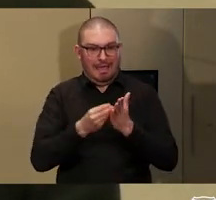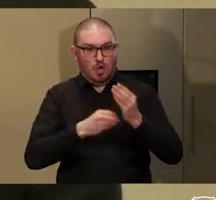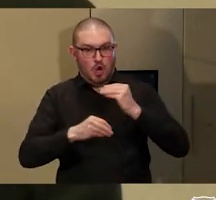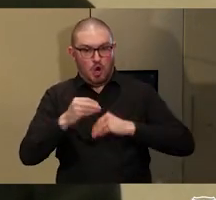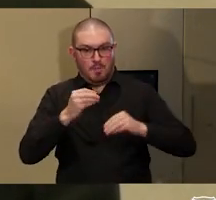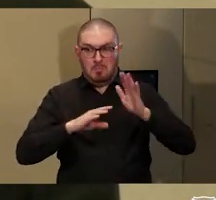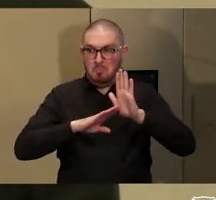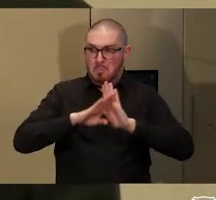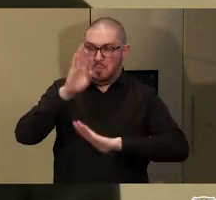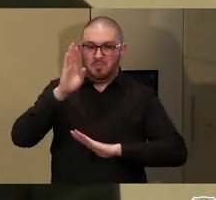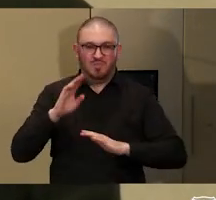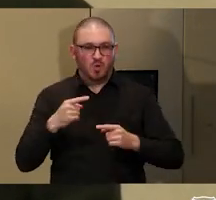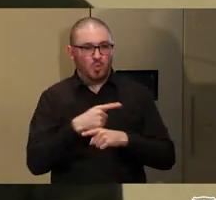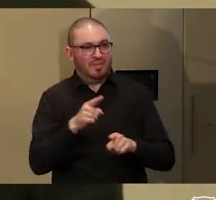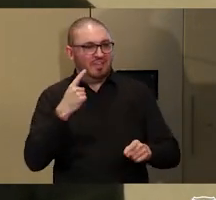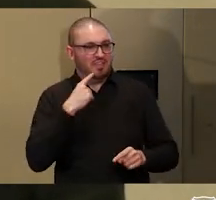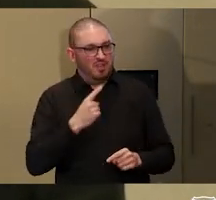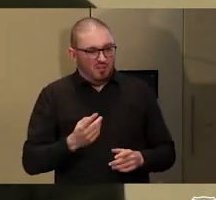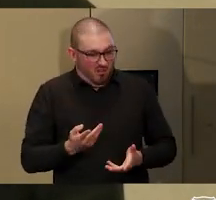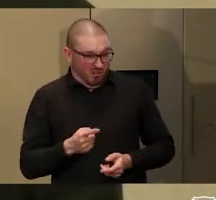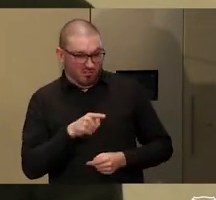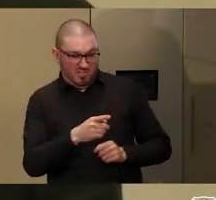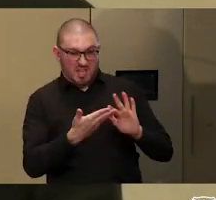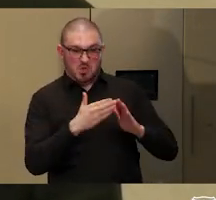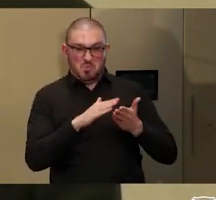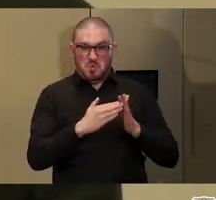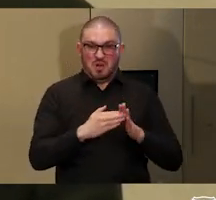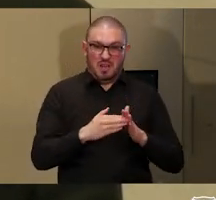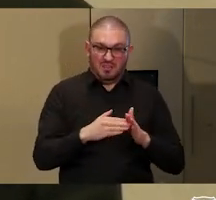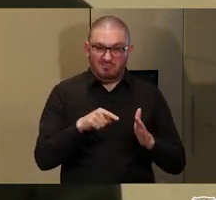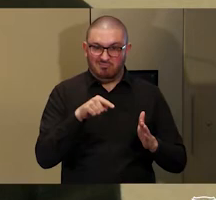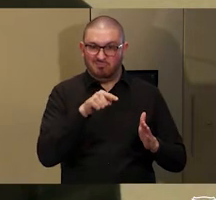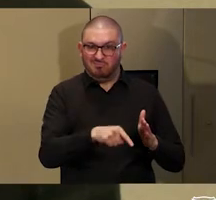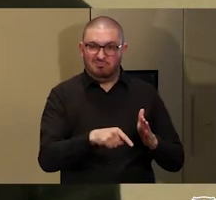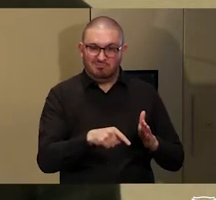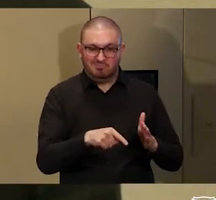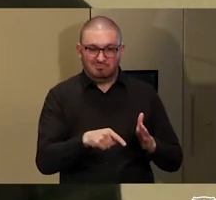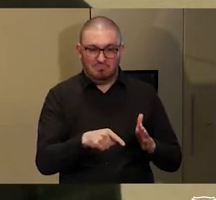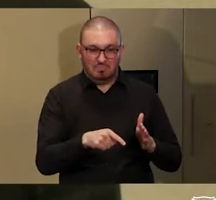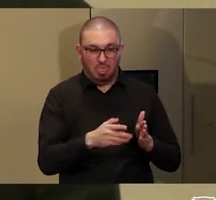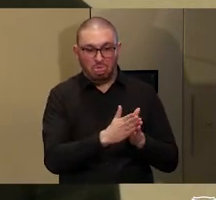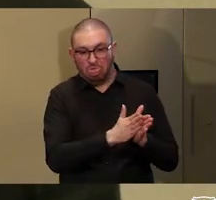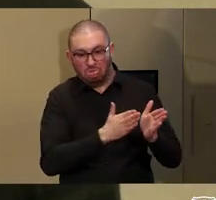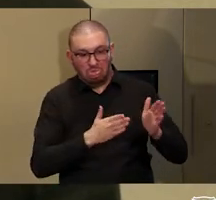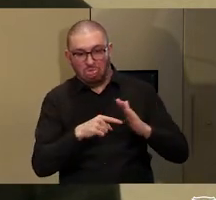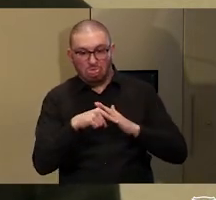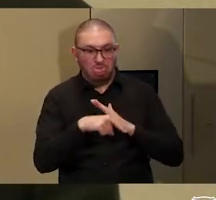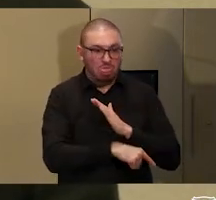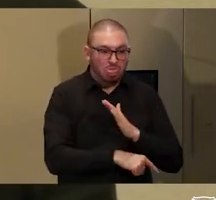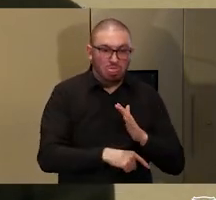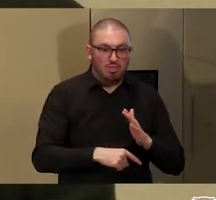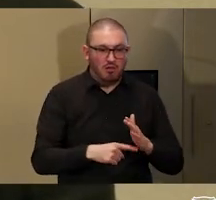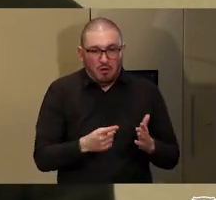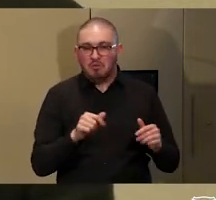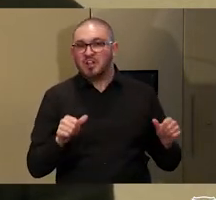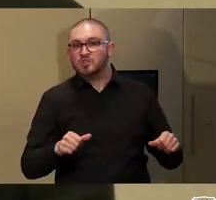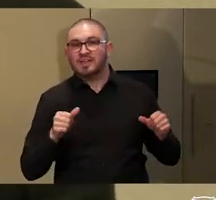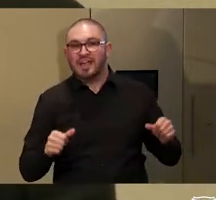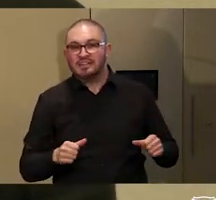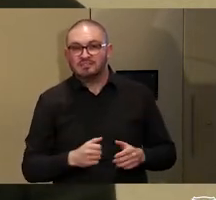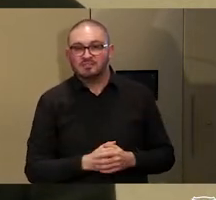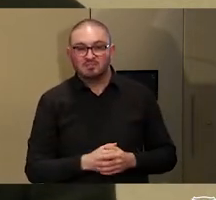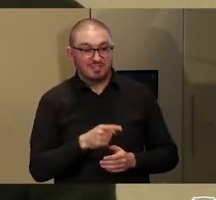it's okay to have communities in this country that are in some respects worse off than